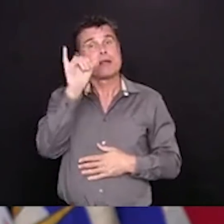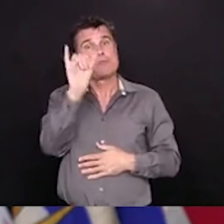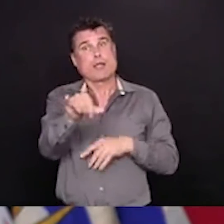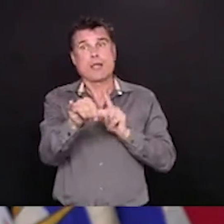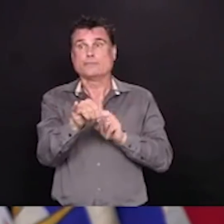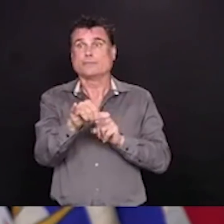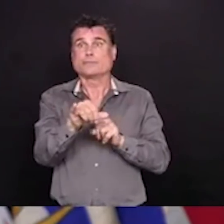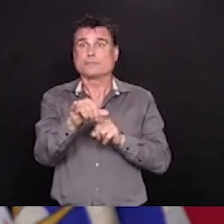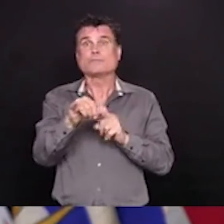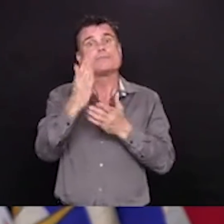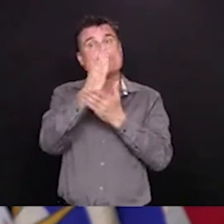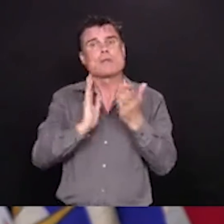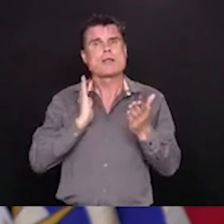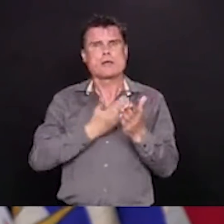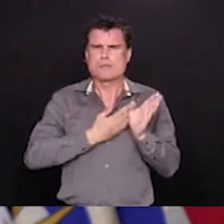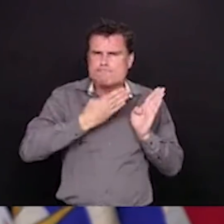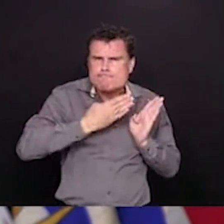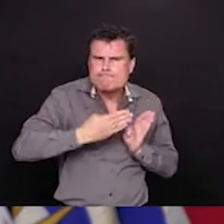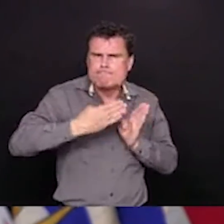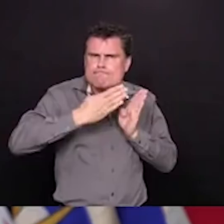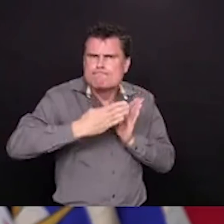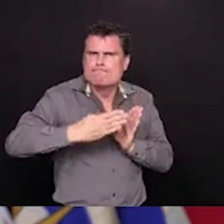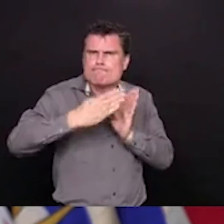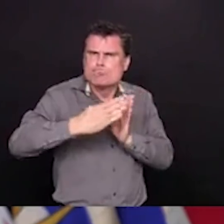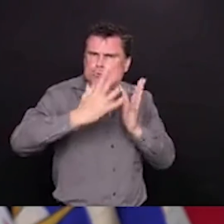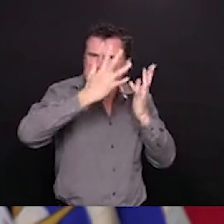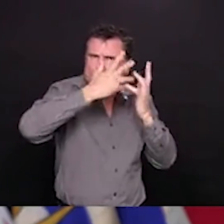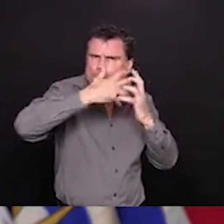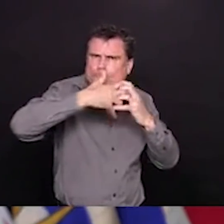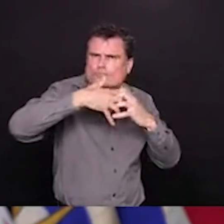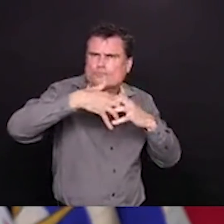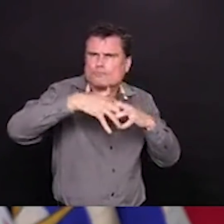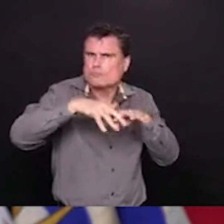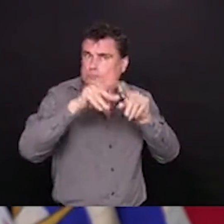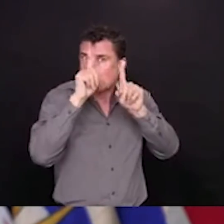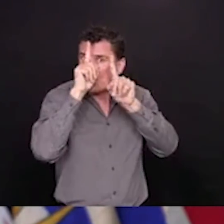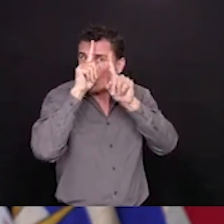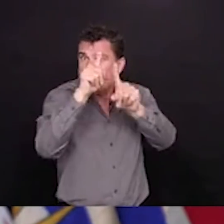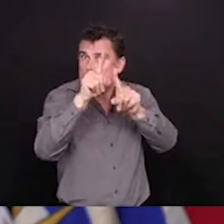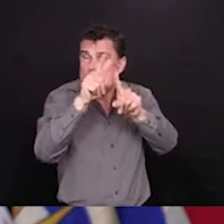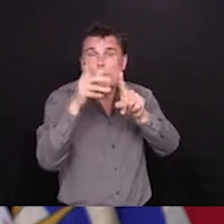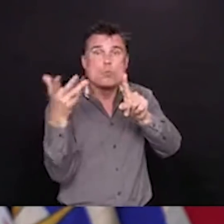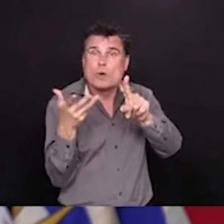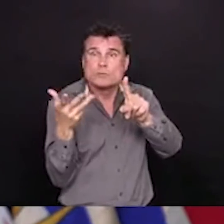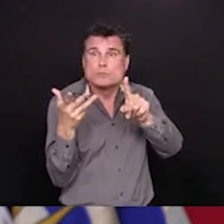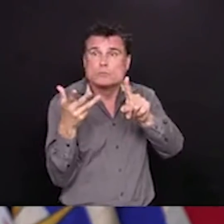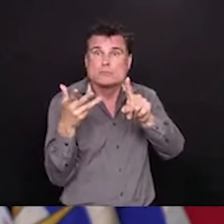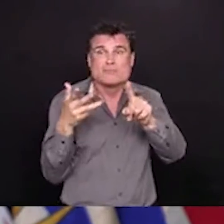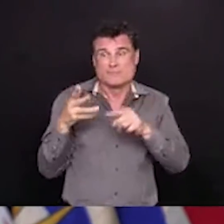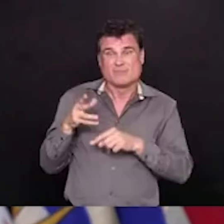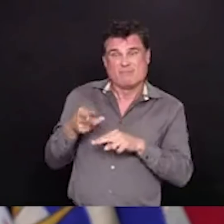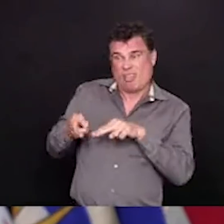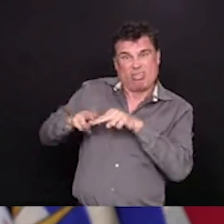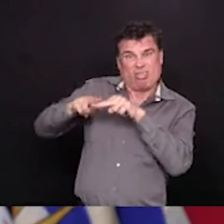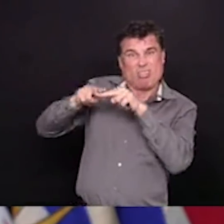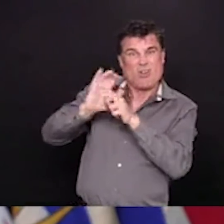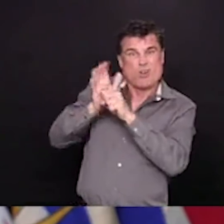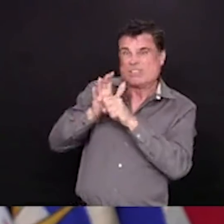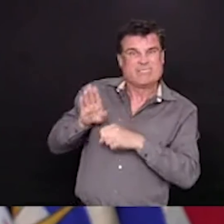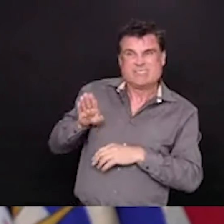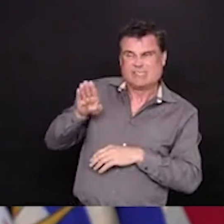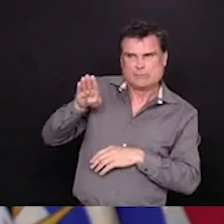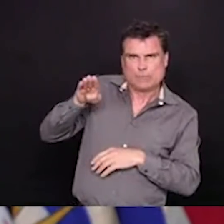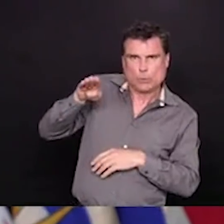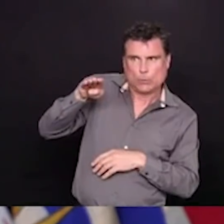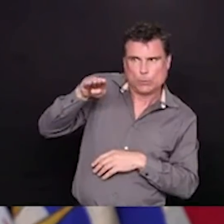and flatten and stop the transmission in our community. And there have been many questions about how